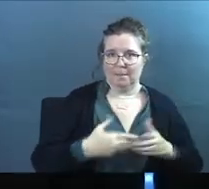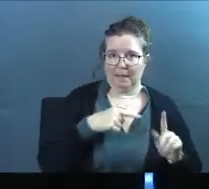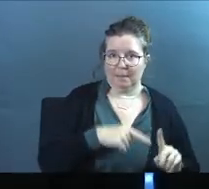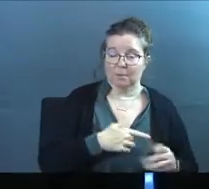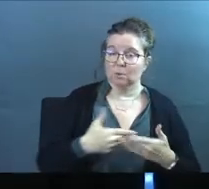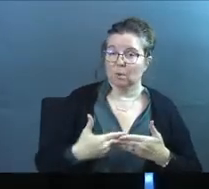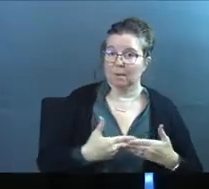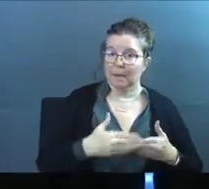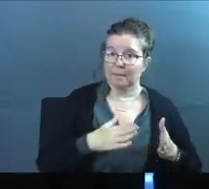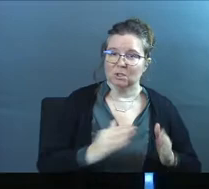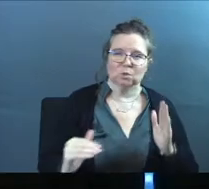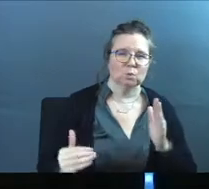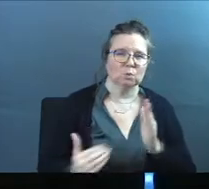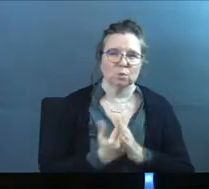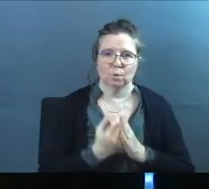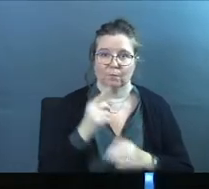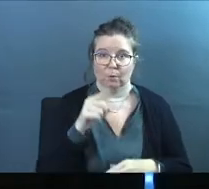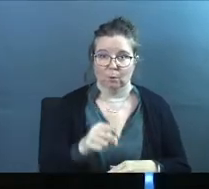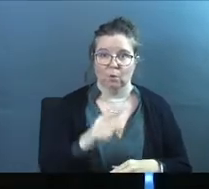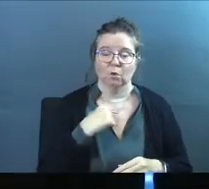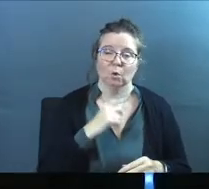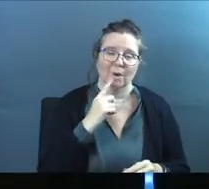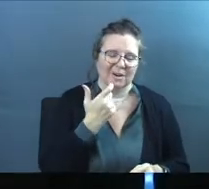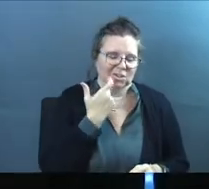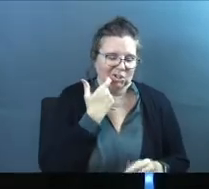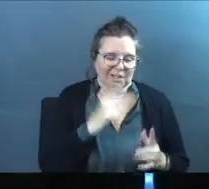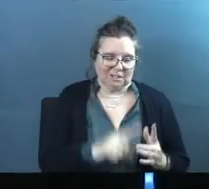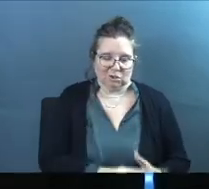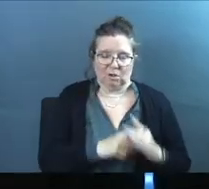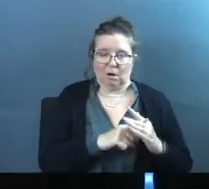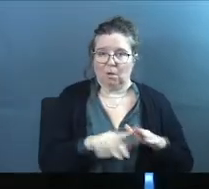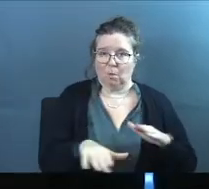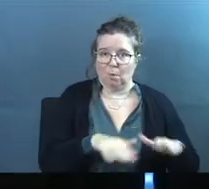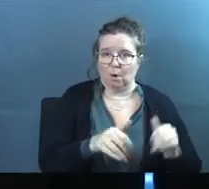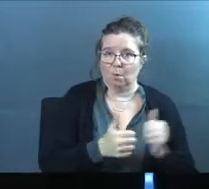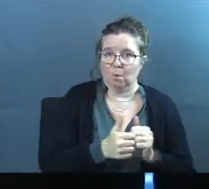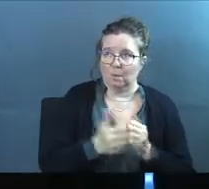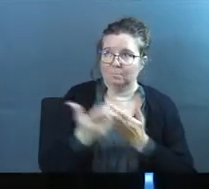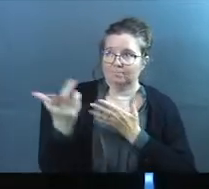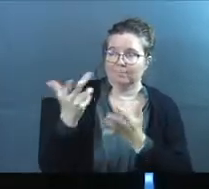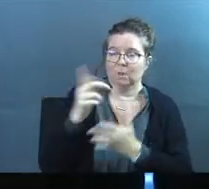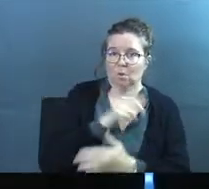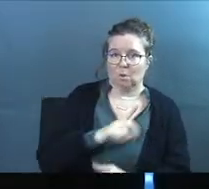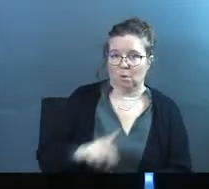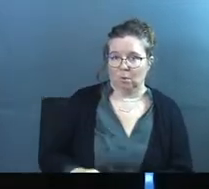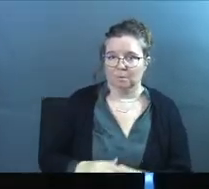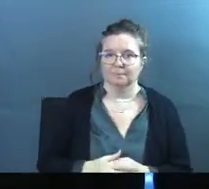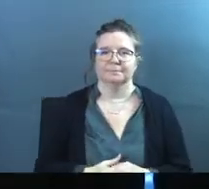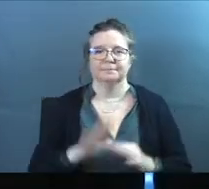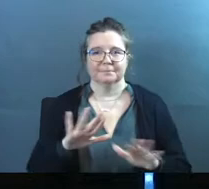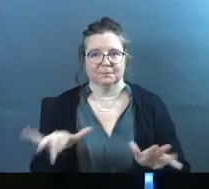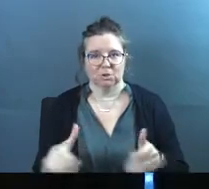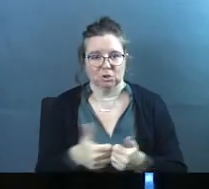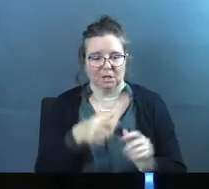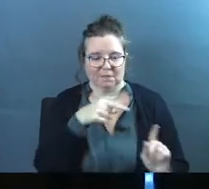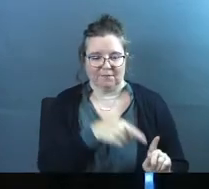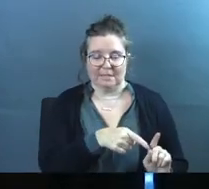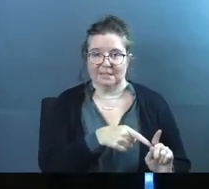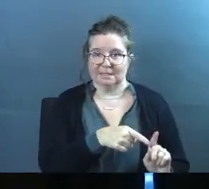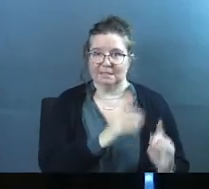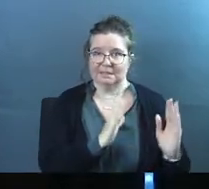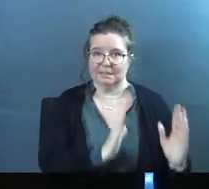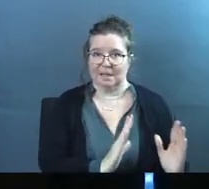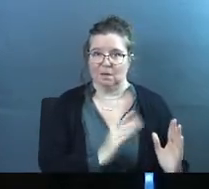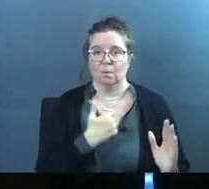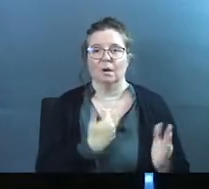you are in that baby stage, this is brand new to you. You are just starting your walk with the Lord. Here's the challenge of this stage.